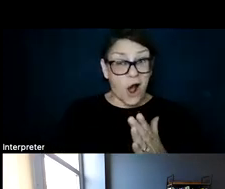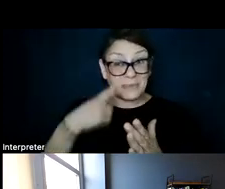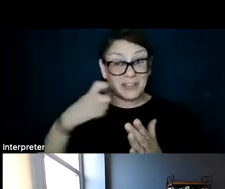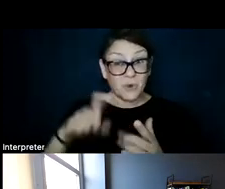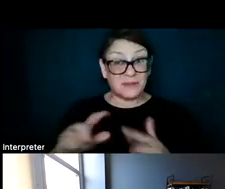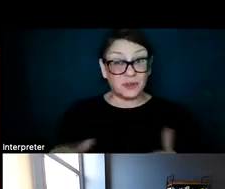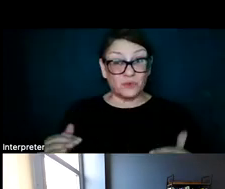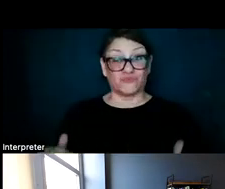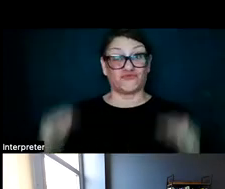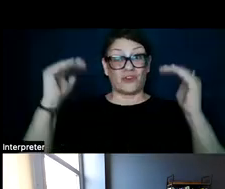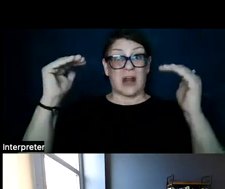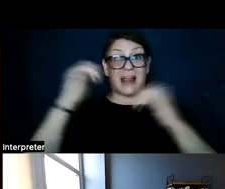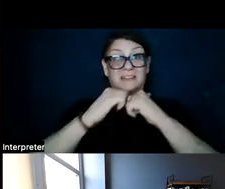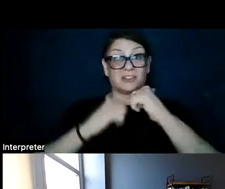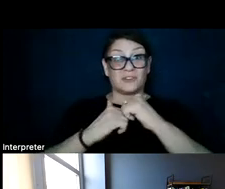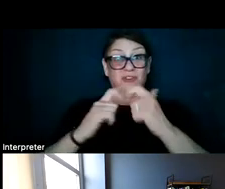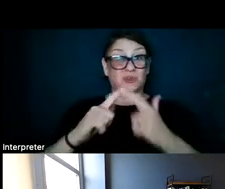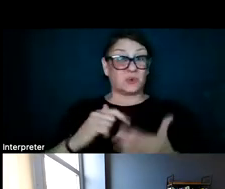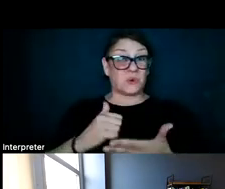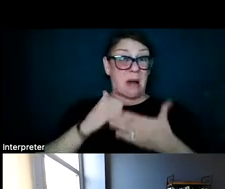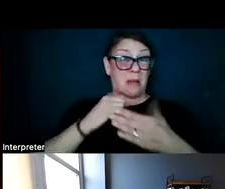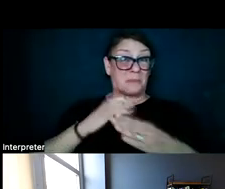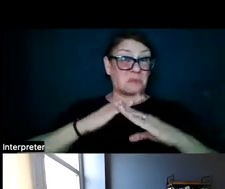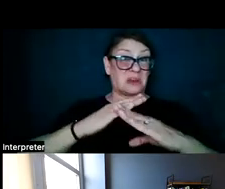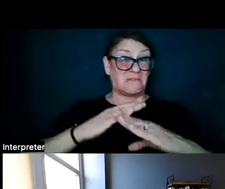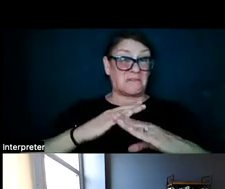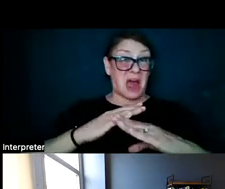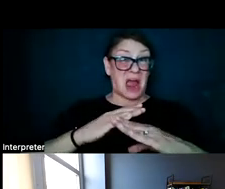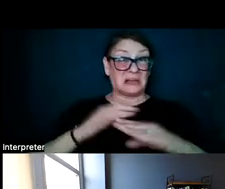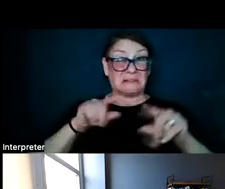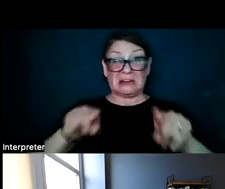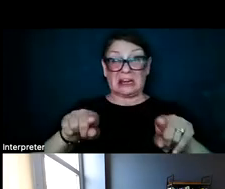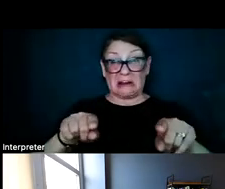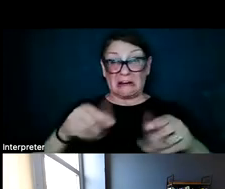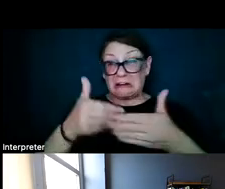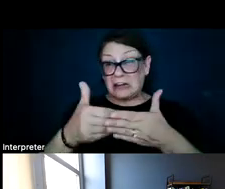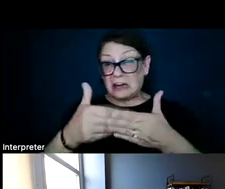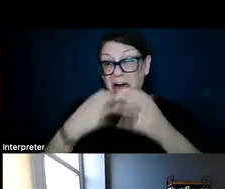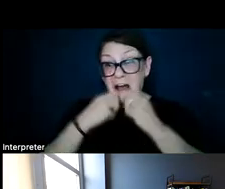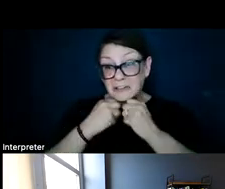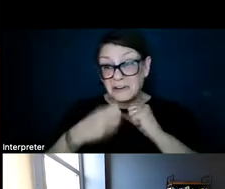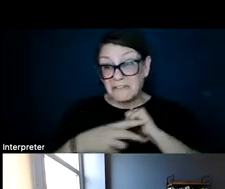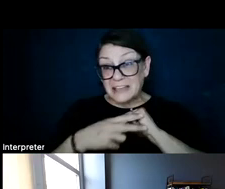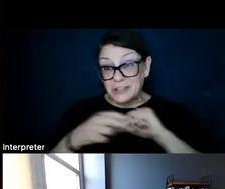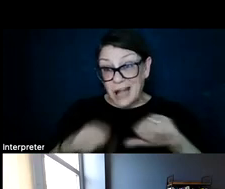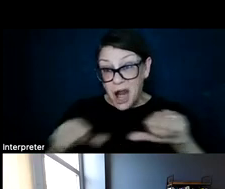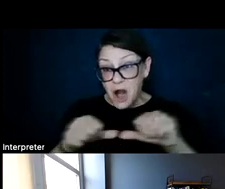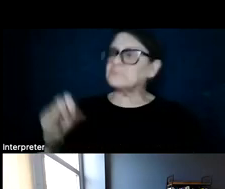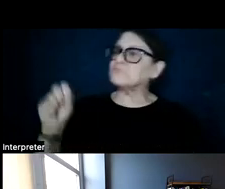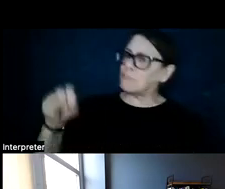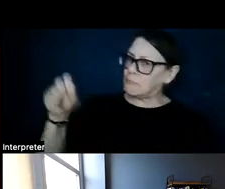raise the structures? Does it help to mitigate impacts near high-value conservation areas? Yes, this is an increasingly